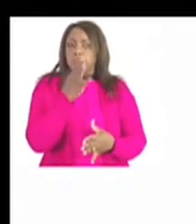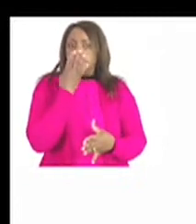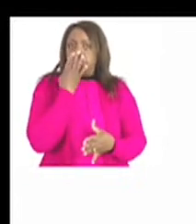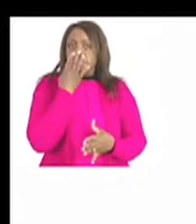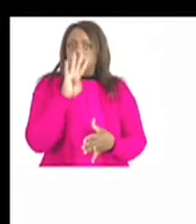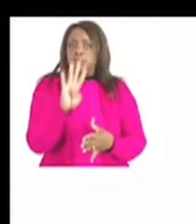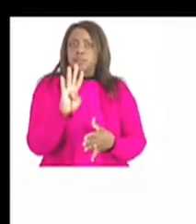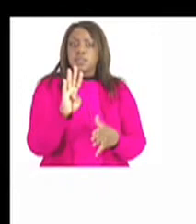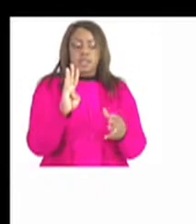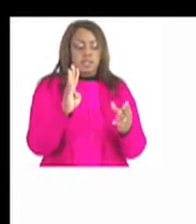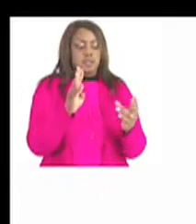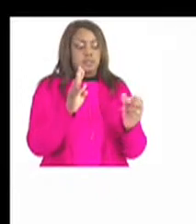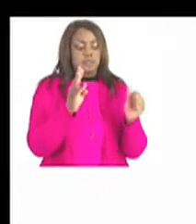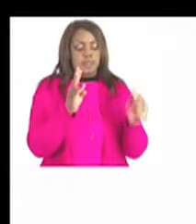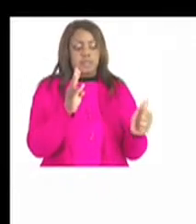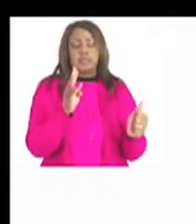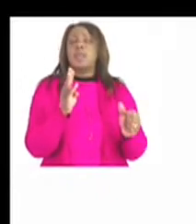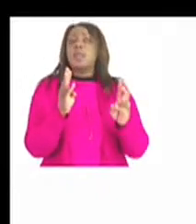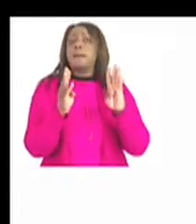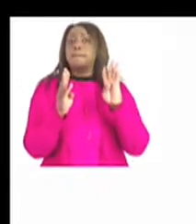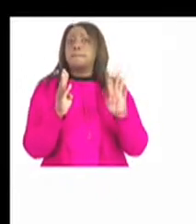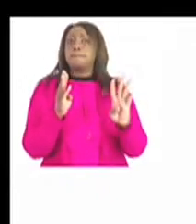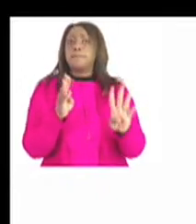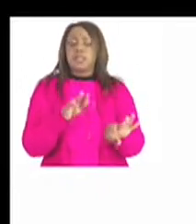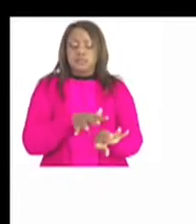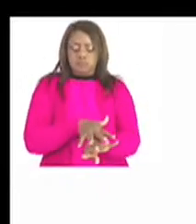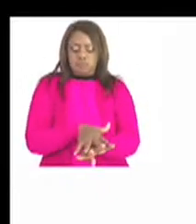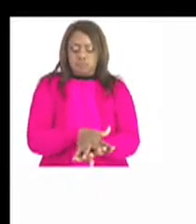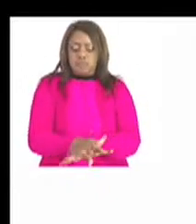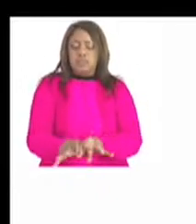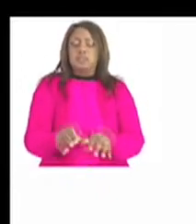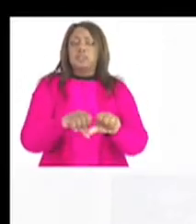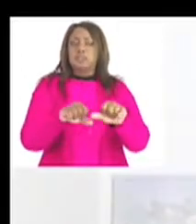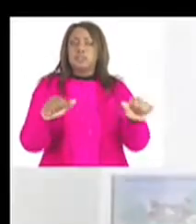letter b which is excretory system